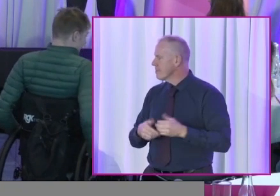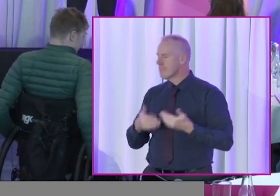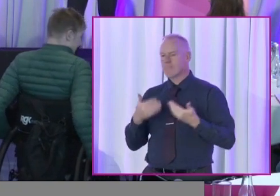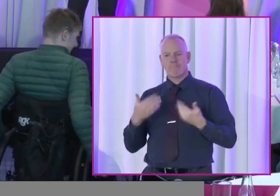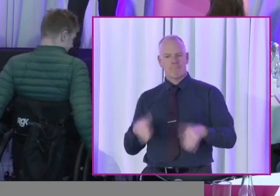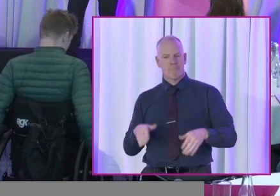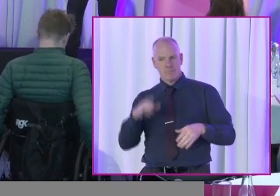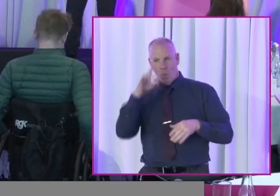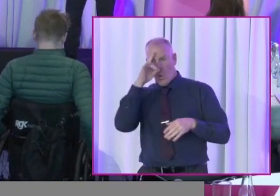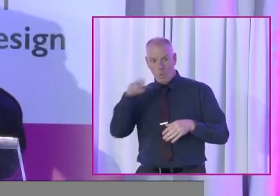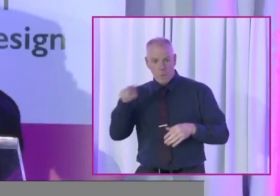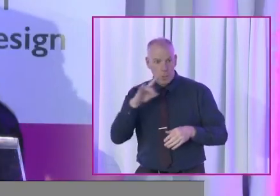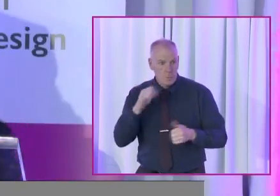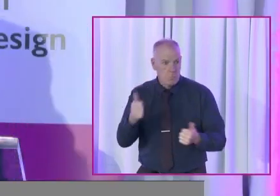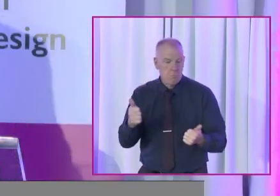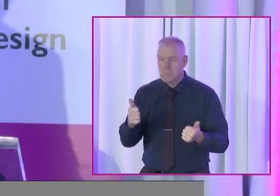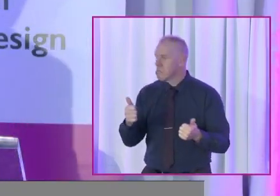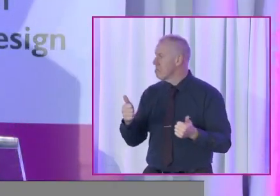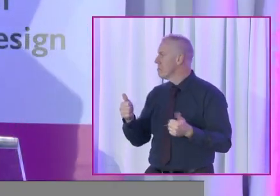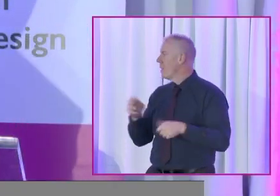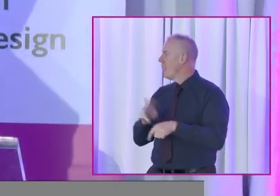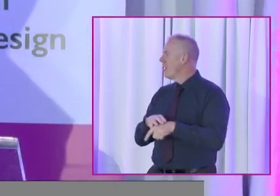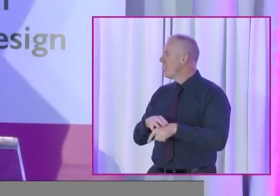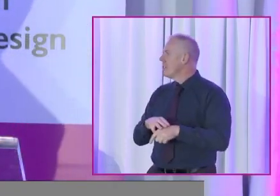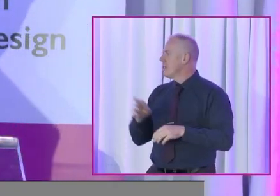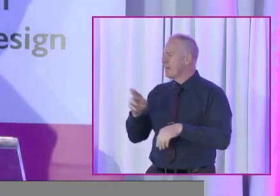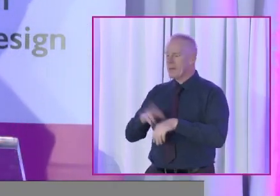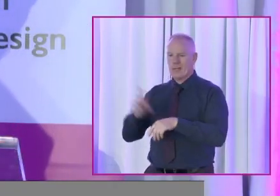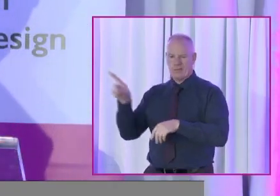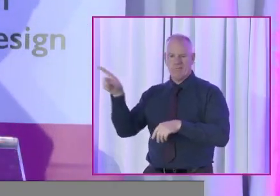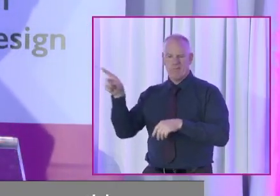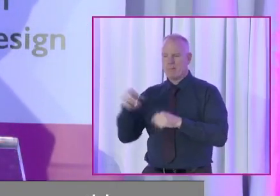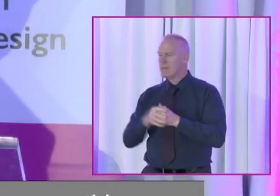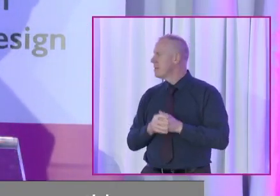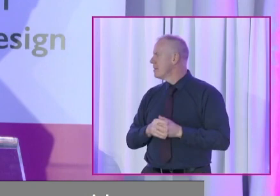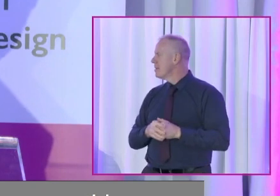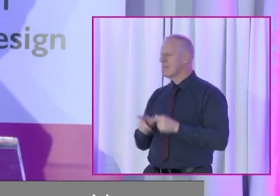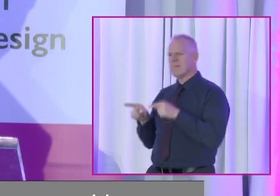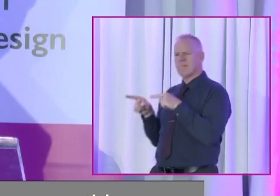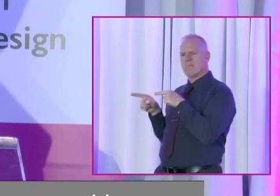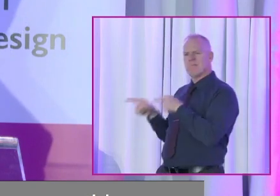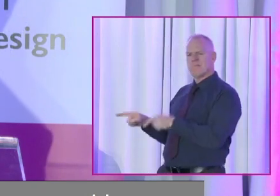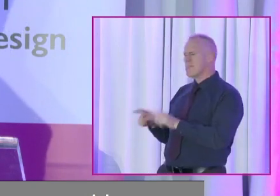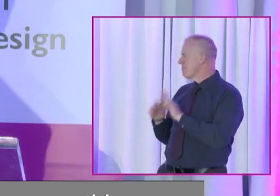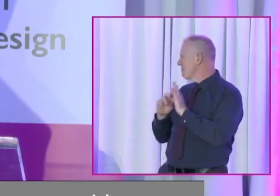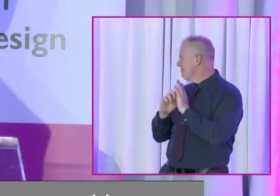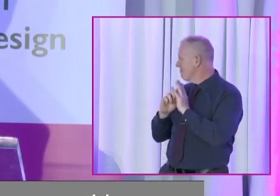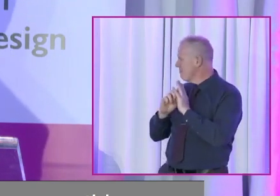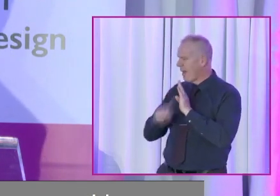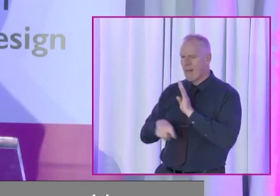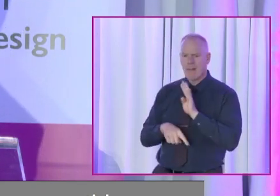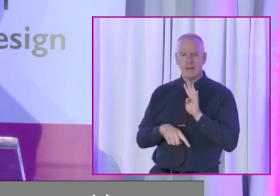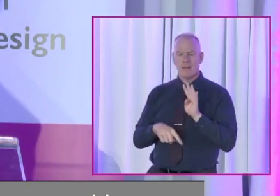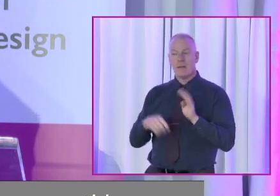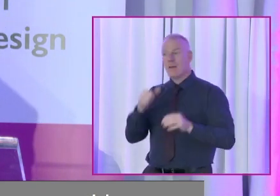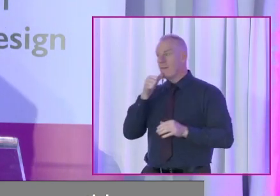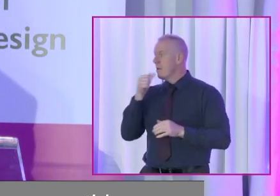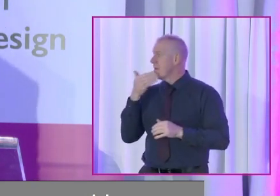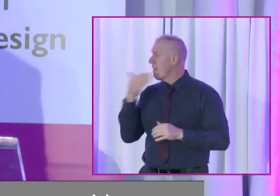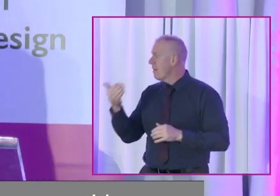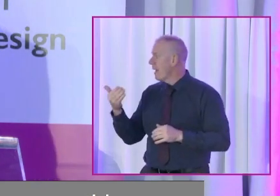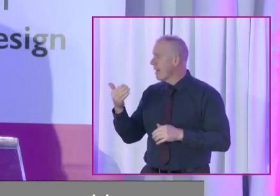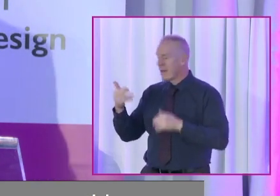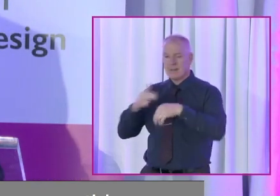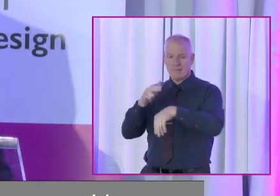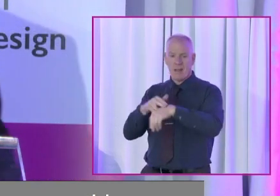So I'm hoping you can hear me on this microphone, which is great. So this panel, first of all, may I thank the